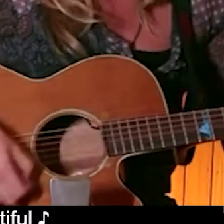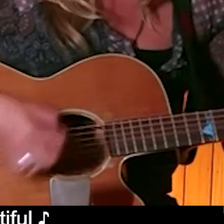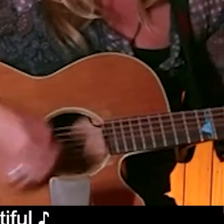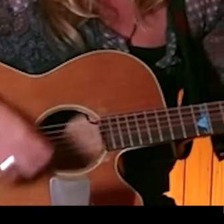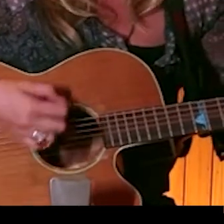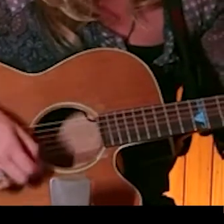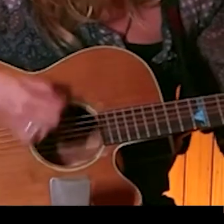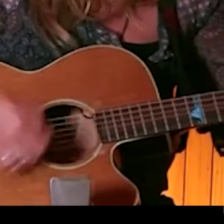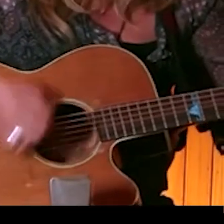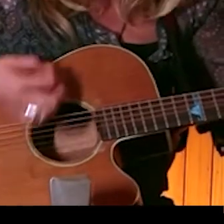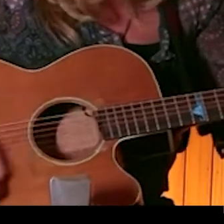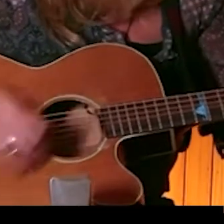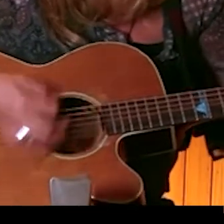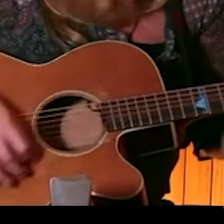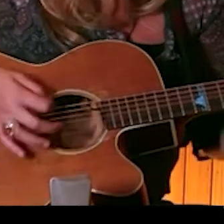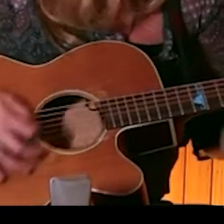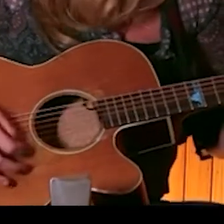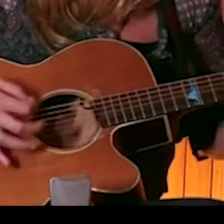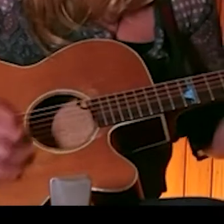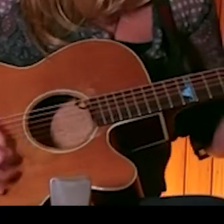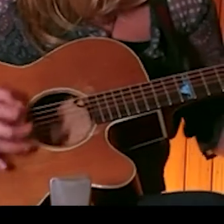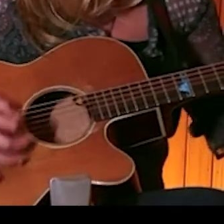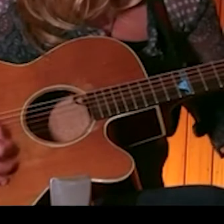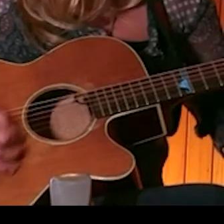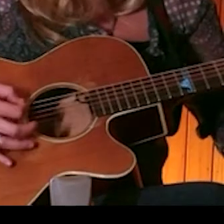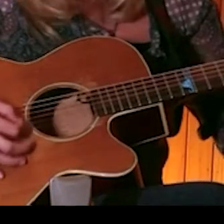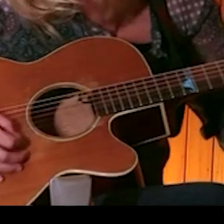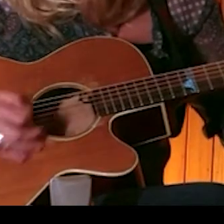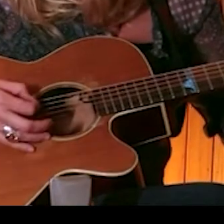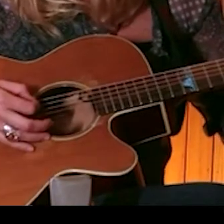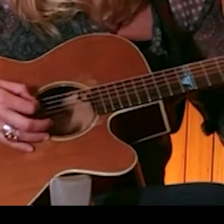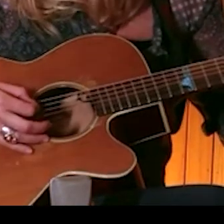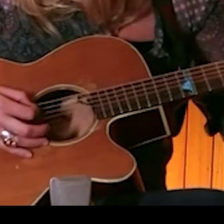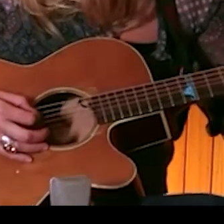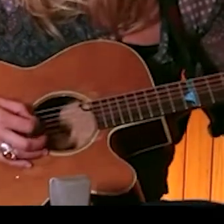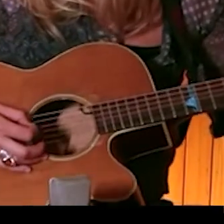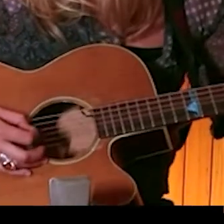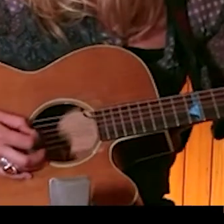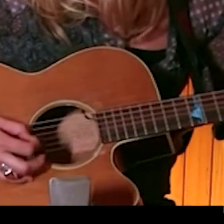-da